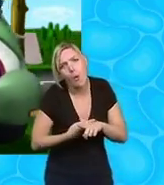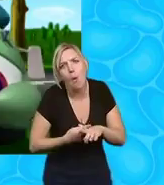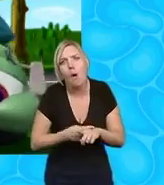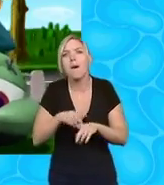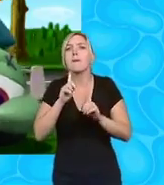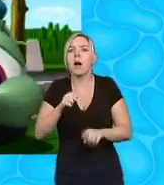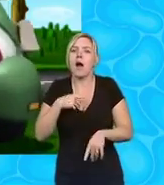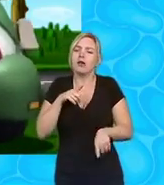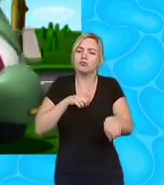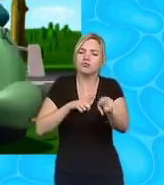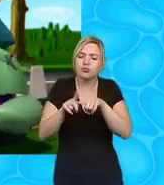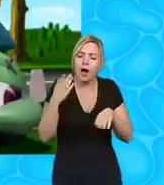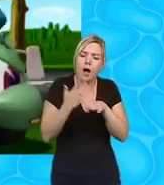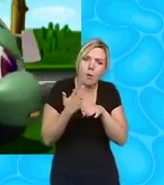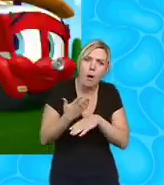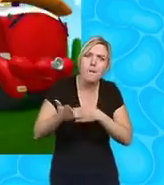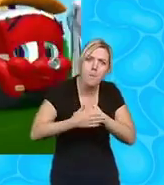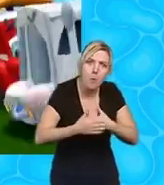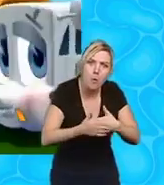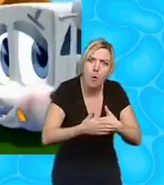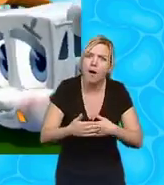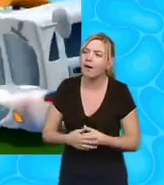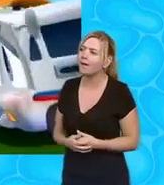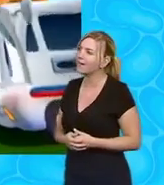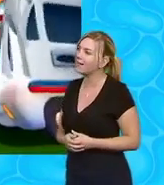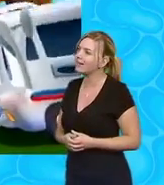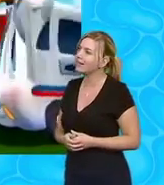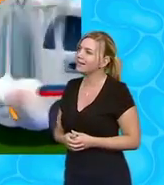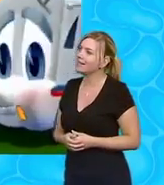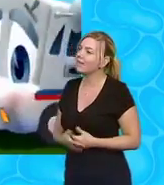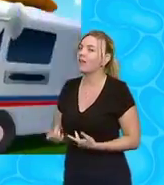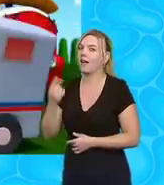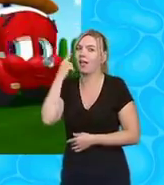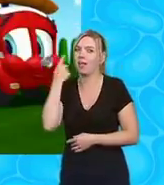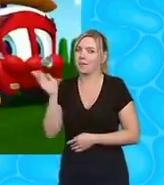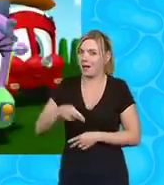I can try to work a bit more okay let's get back to painting